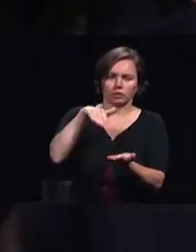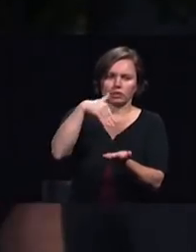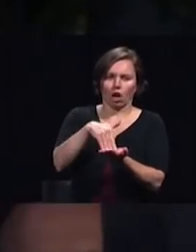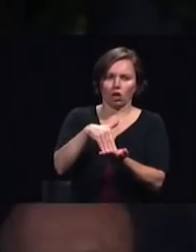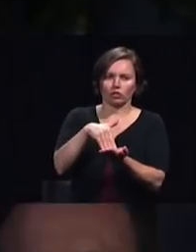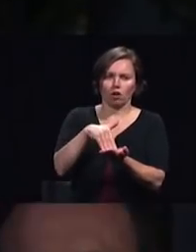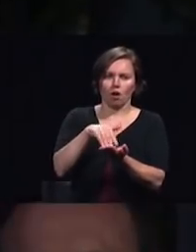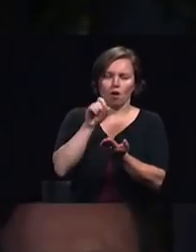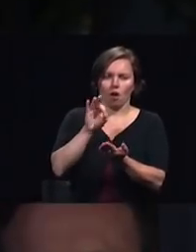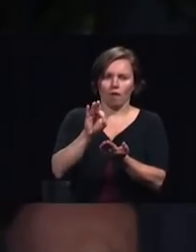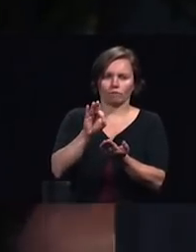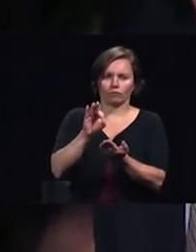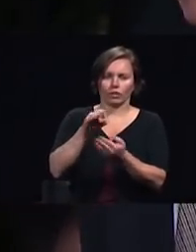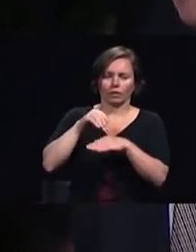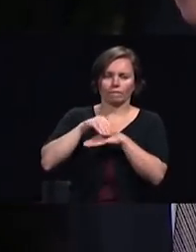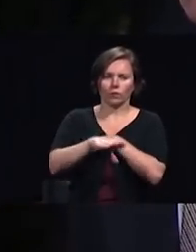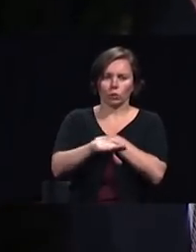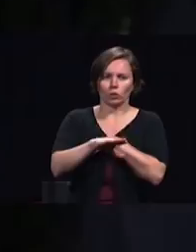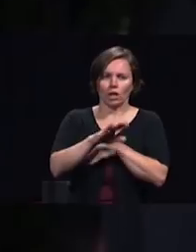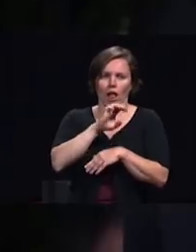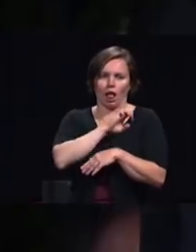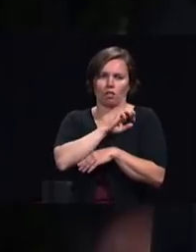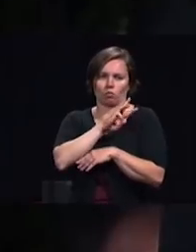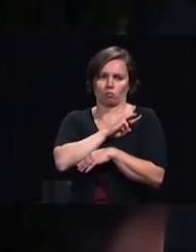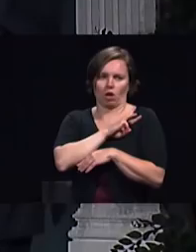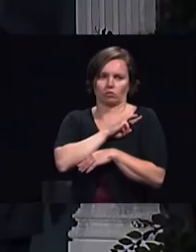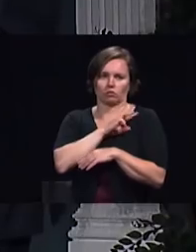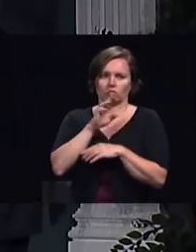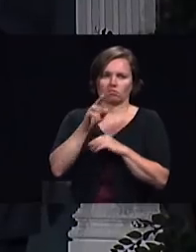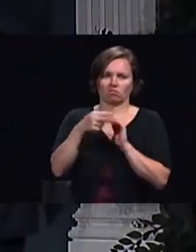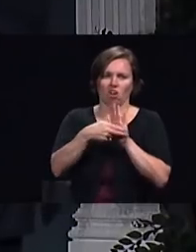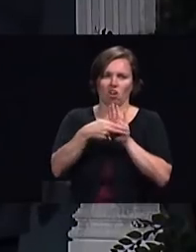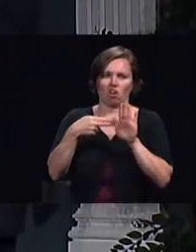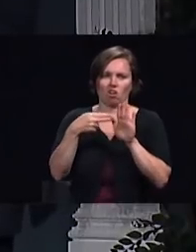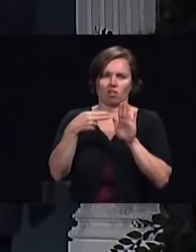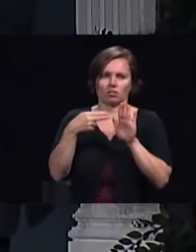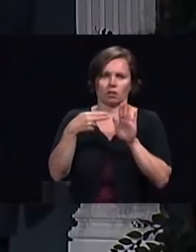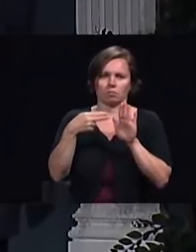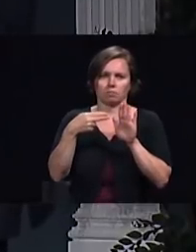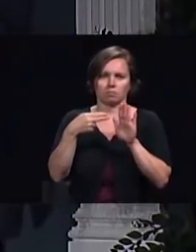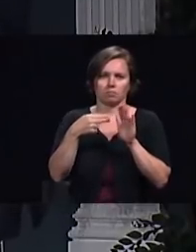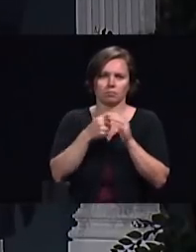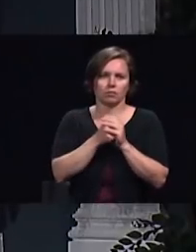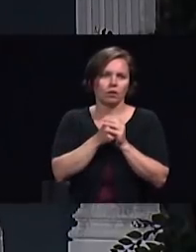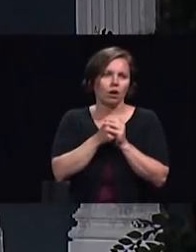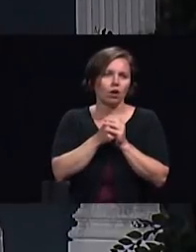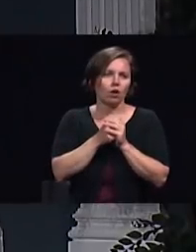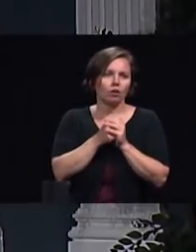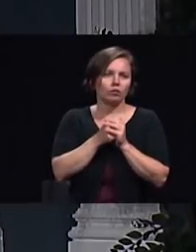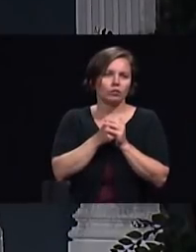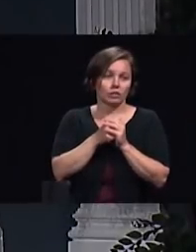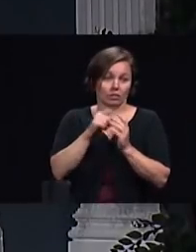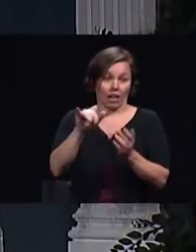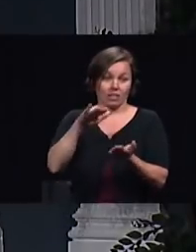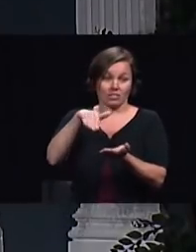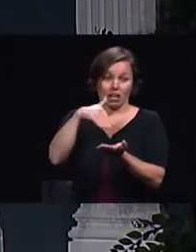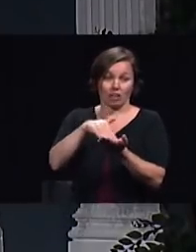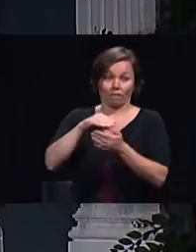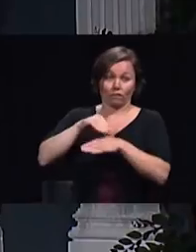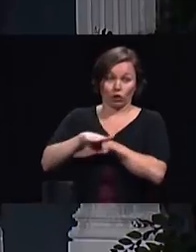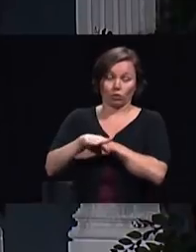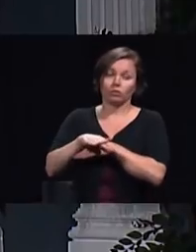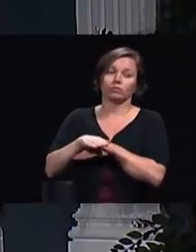as Ellen White calls them in urban areas Gary tell us what God is doing in these centers of influence thank you Elder Wilson